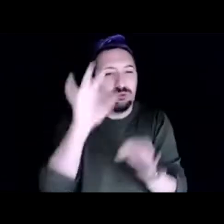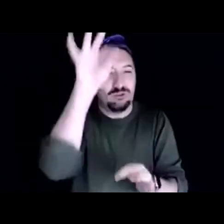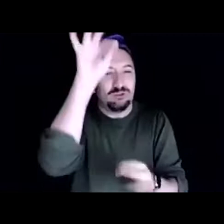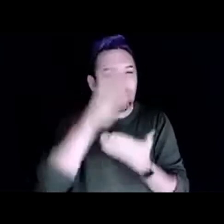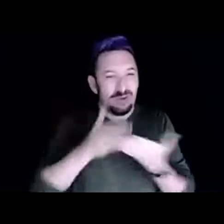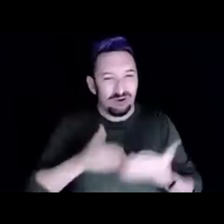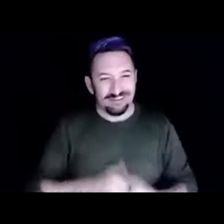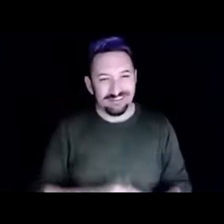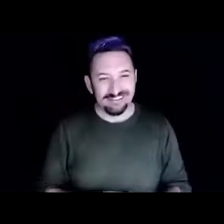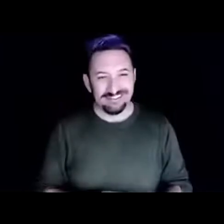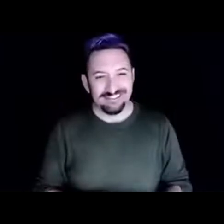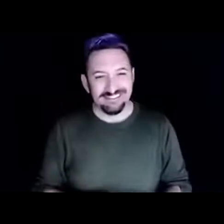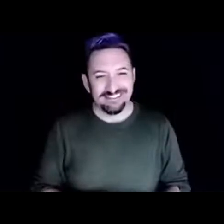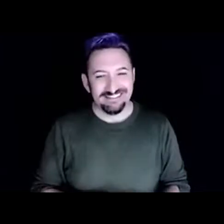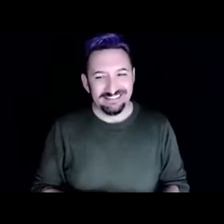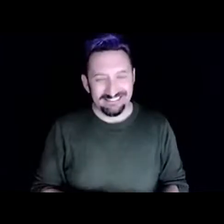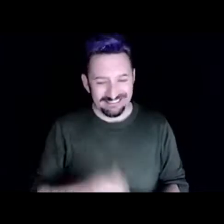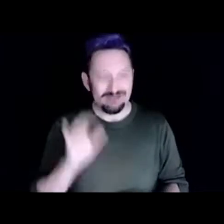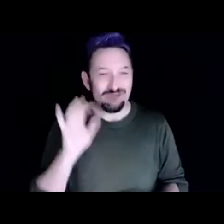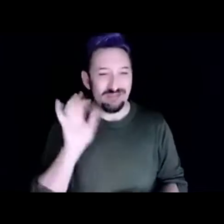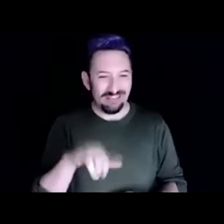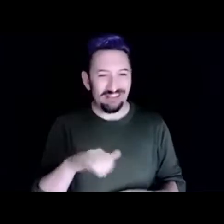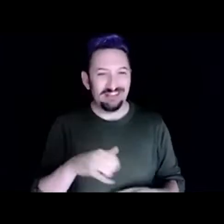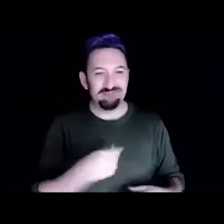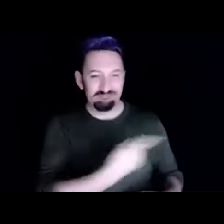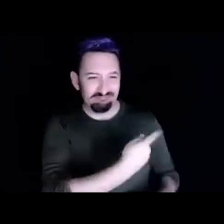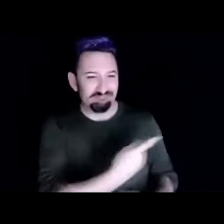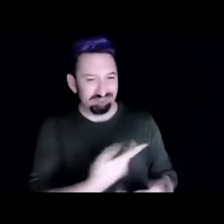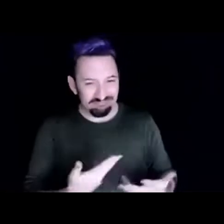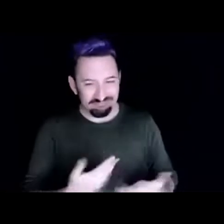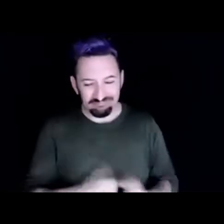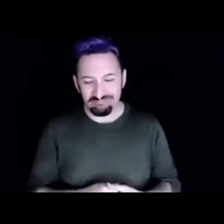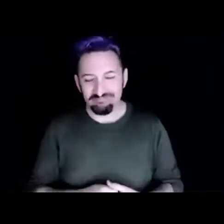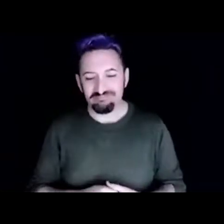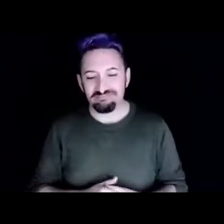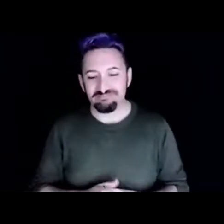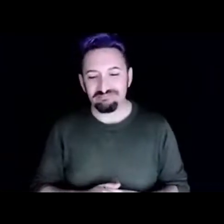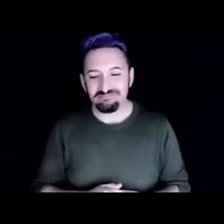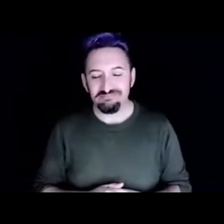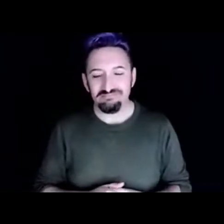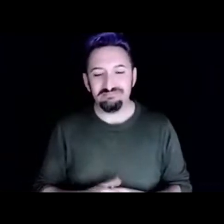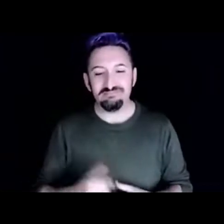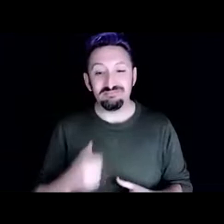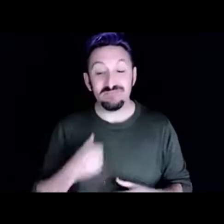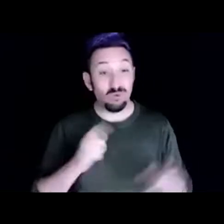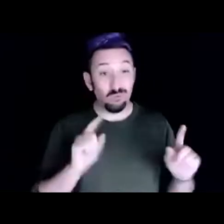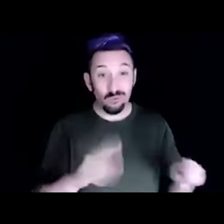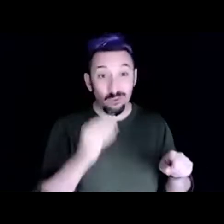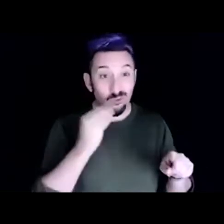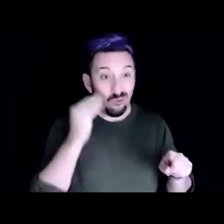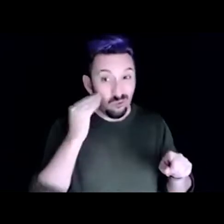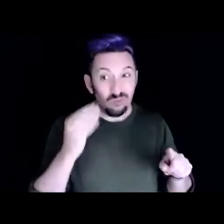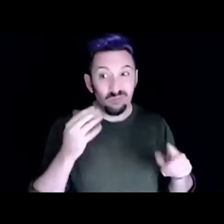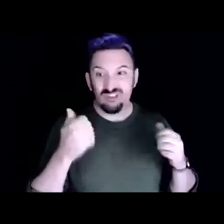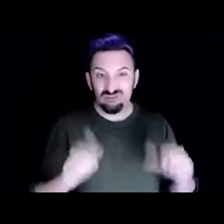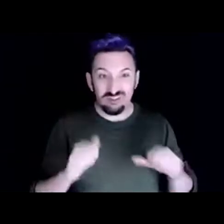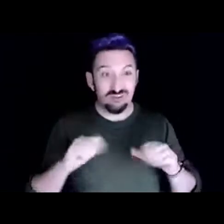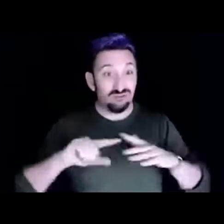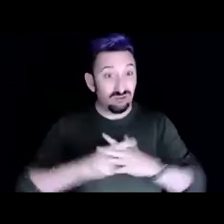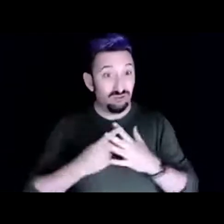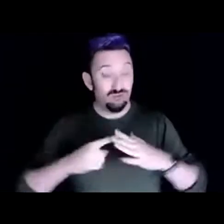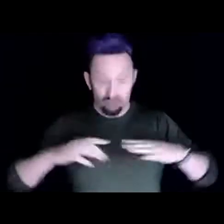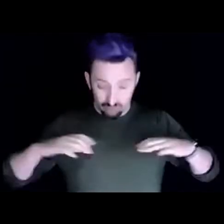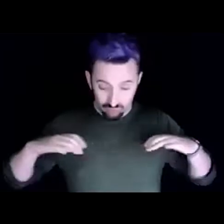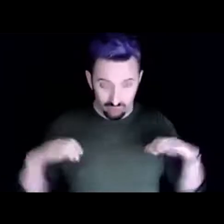And that's what we did. And then, um, I went home and tried to put permaculture into practice and found,